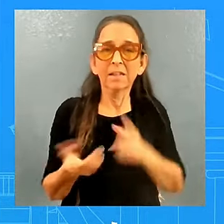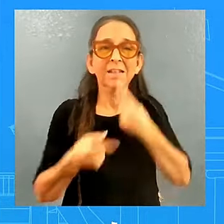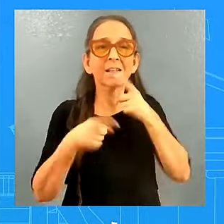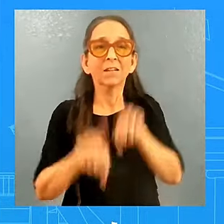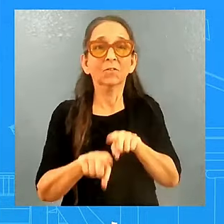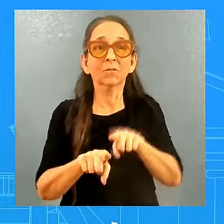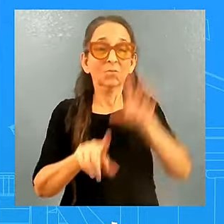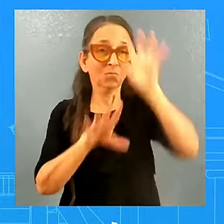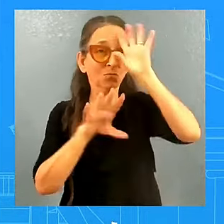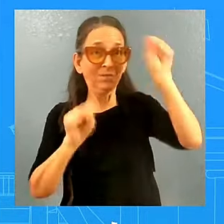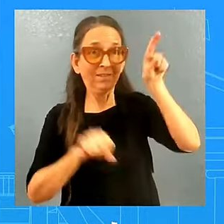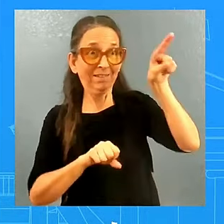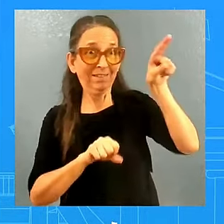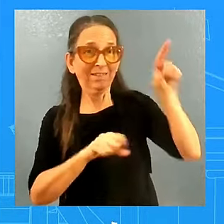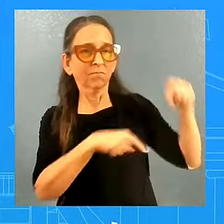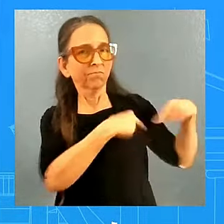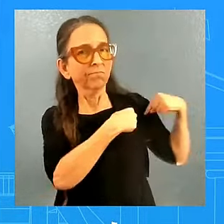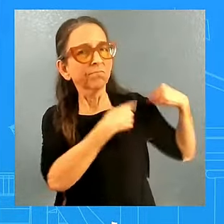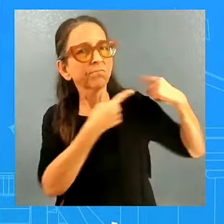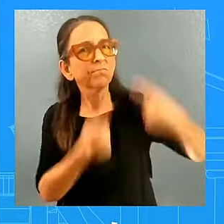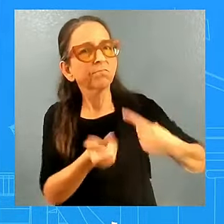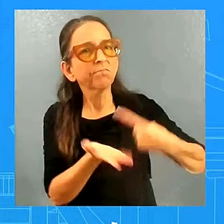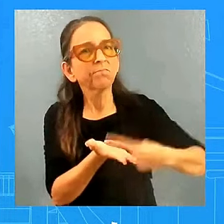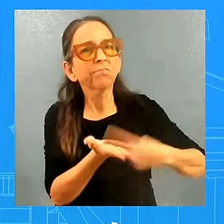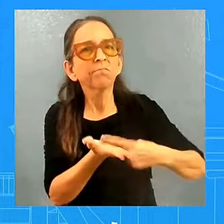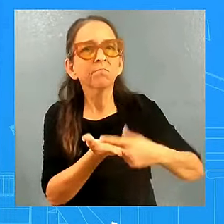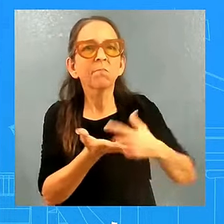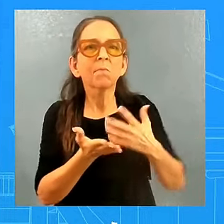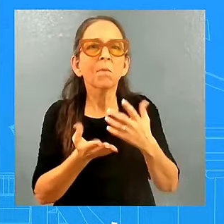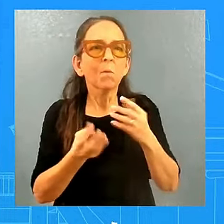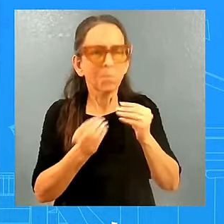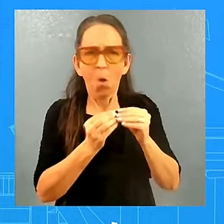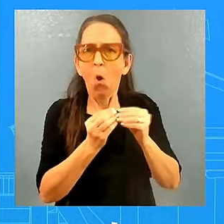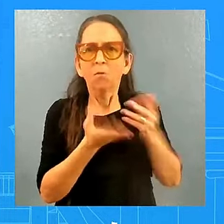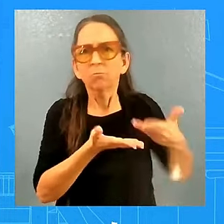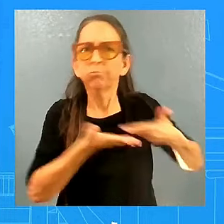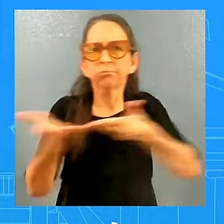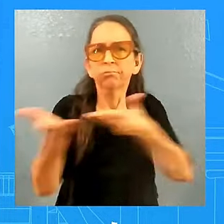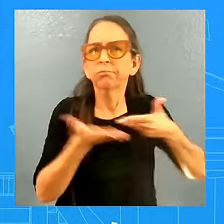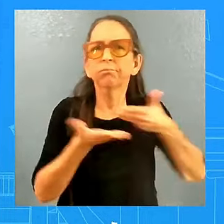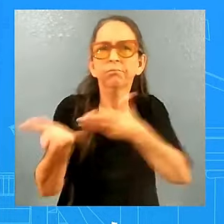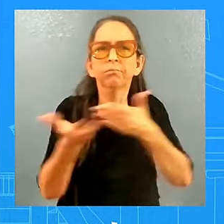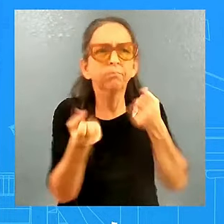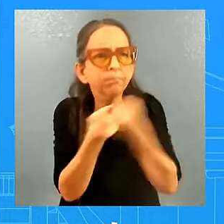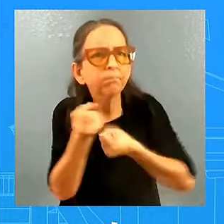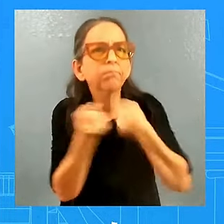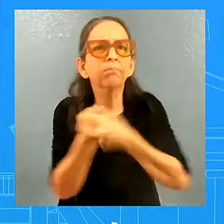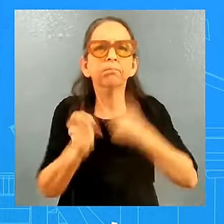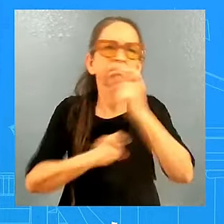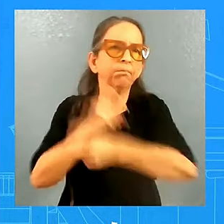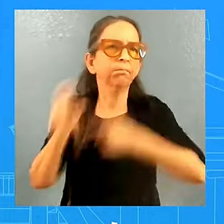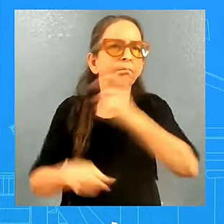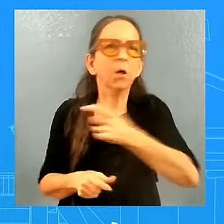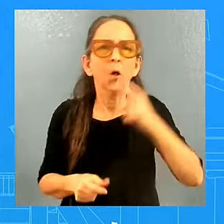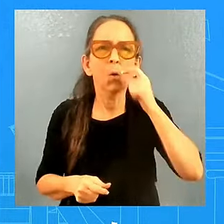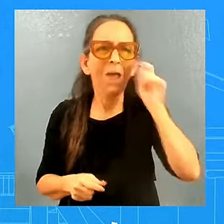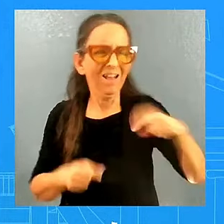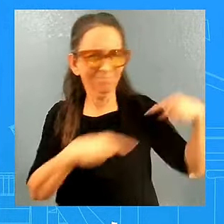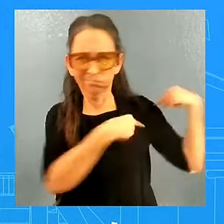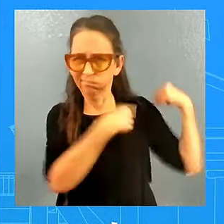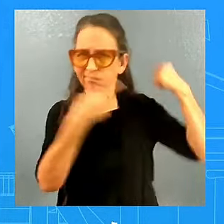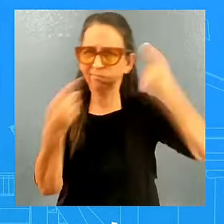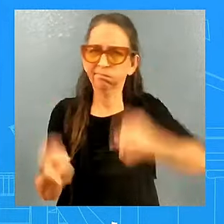kind of announce aid to Ukraine over the past several weeks, if not months.